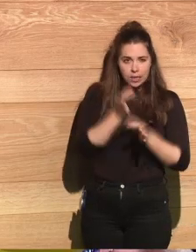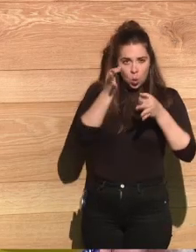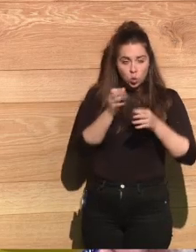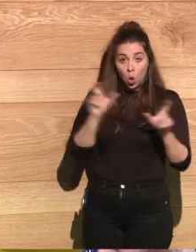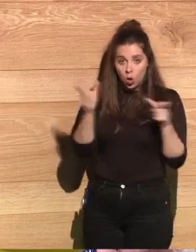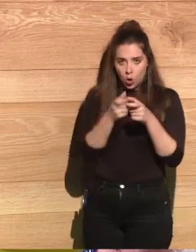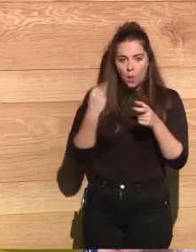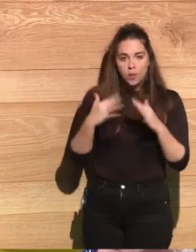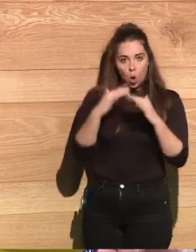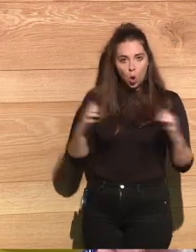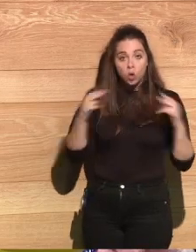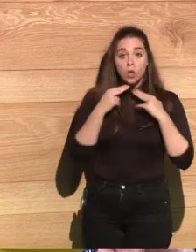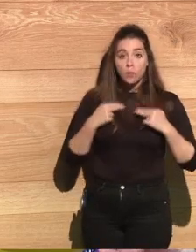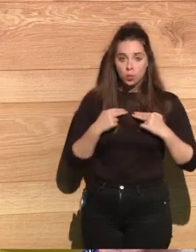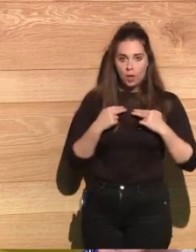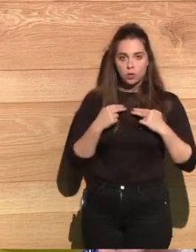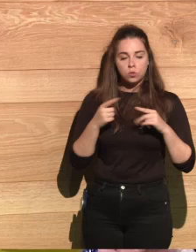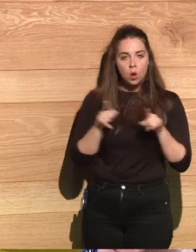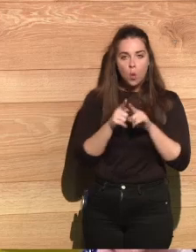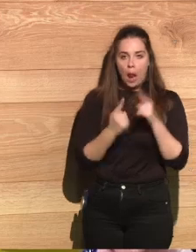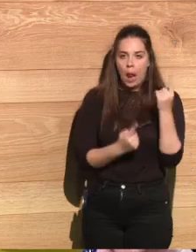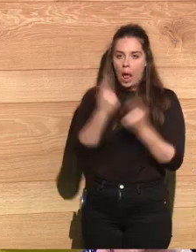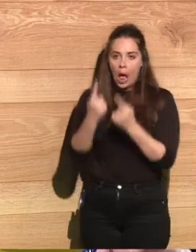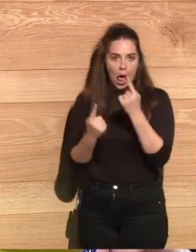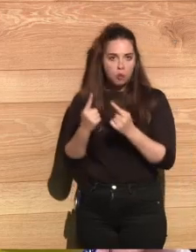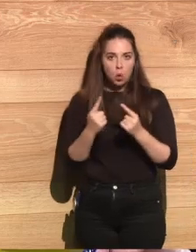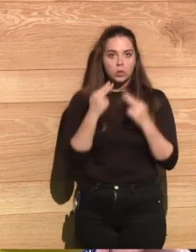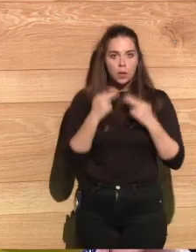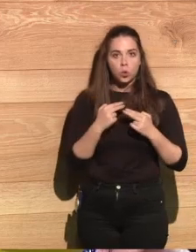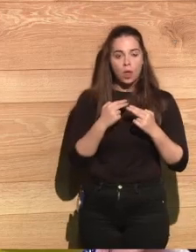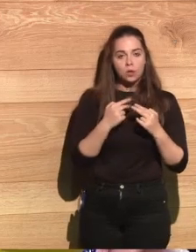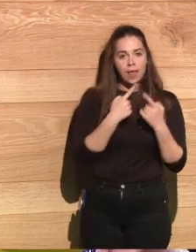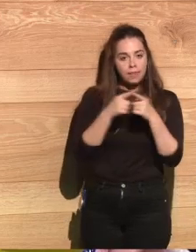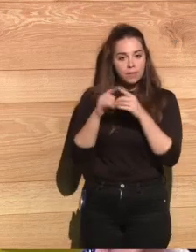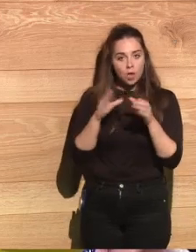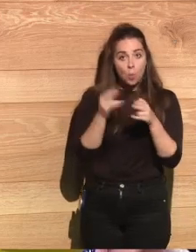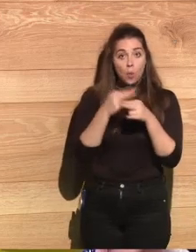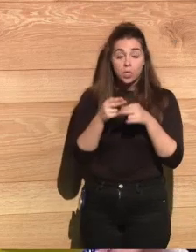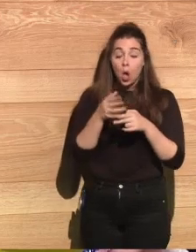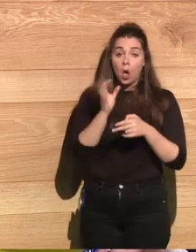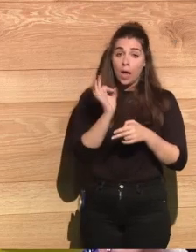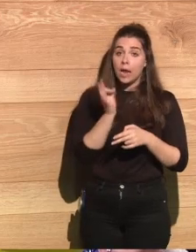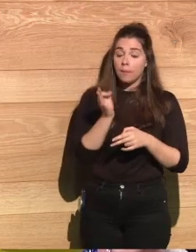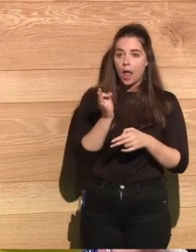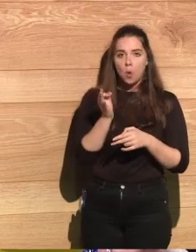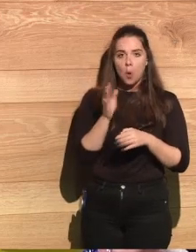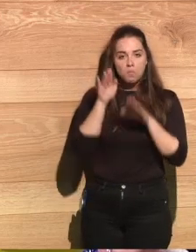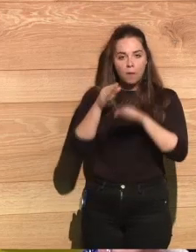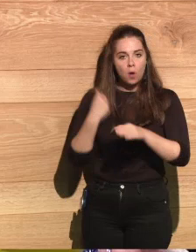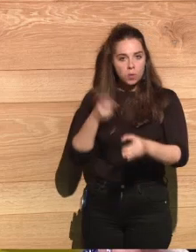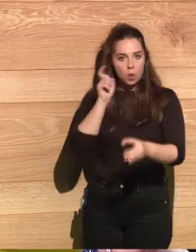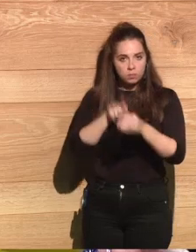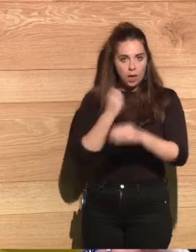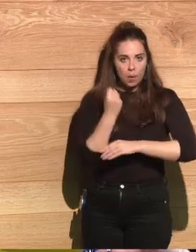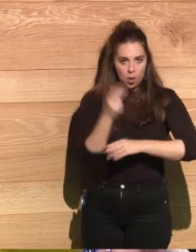we had a meeting in the Congress with several members of parliament from different political parties. And they were